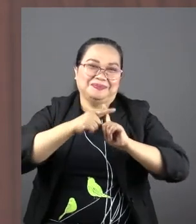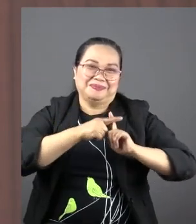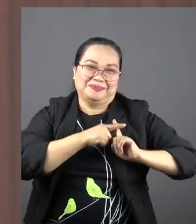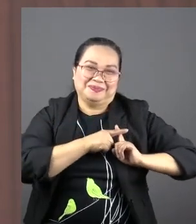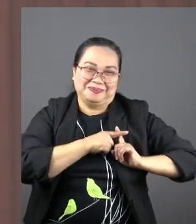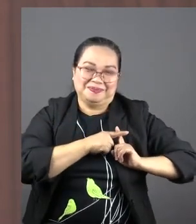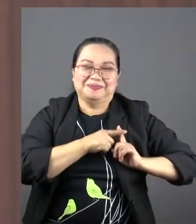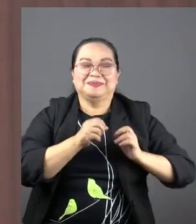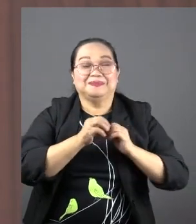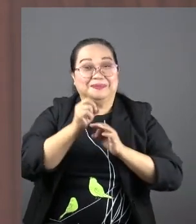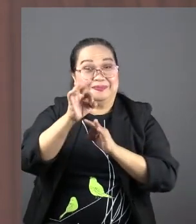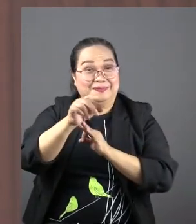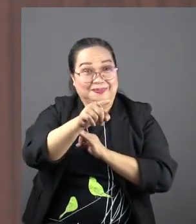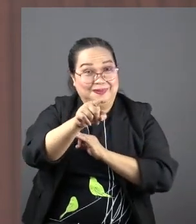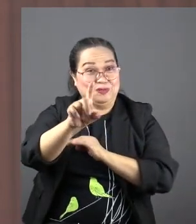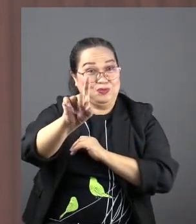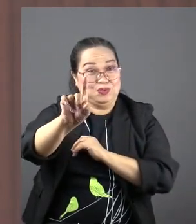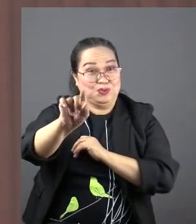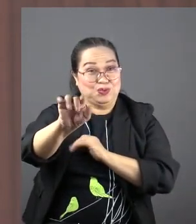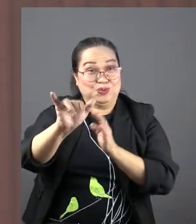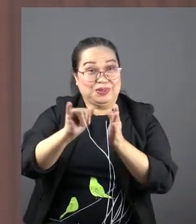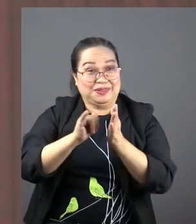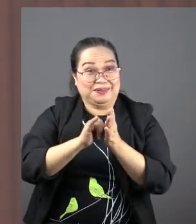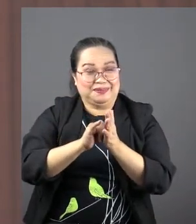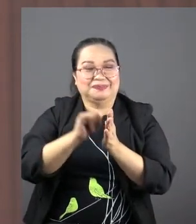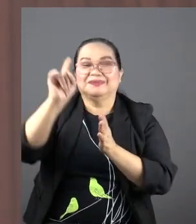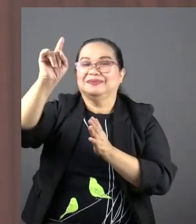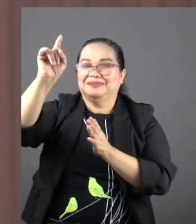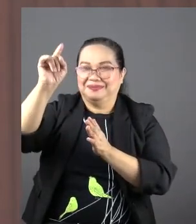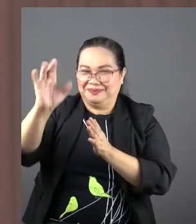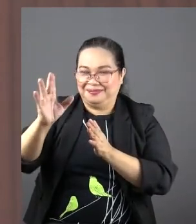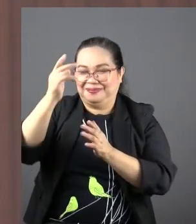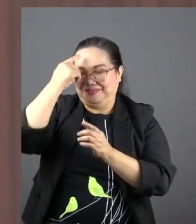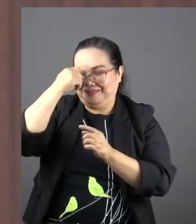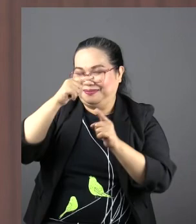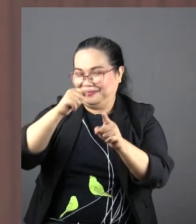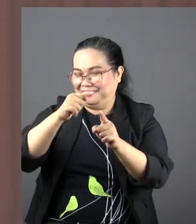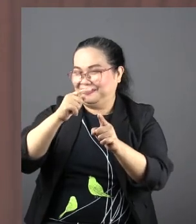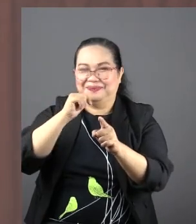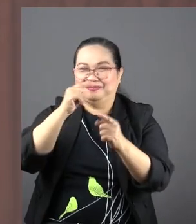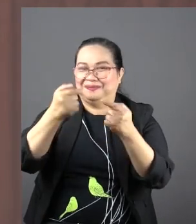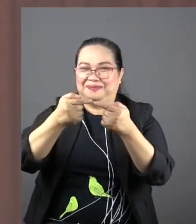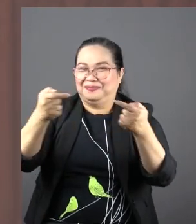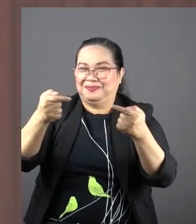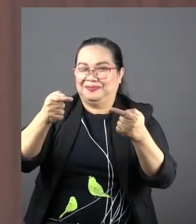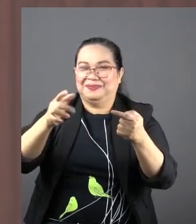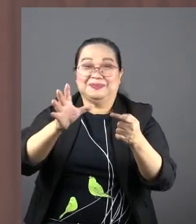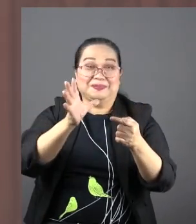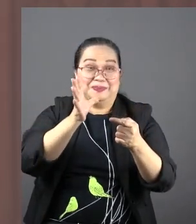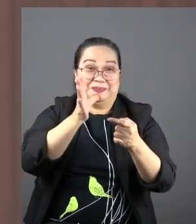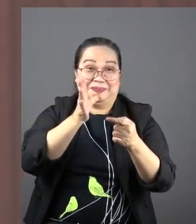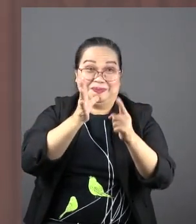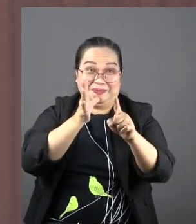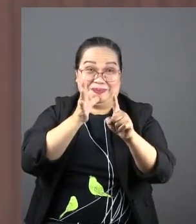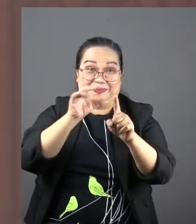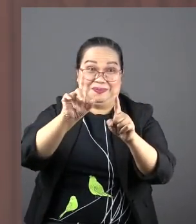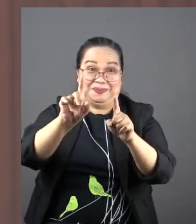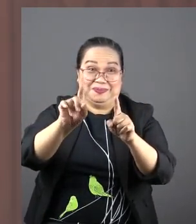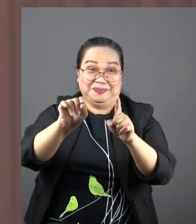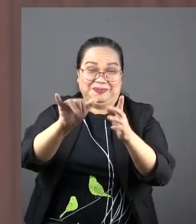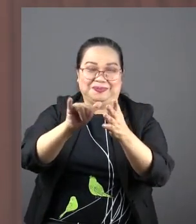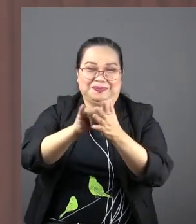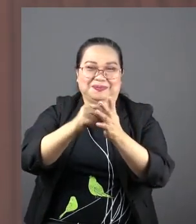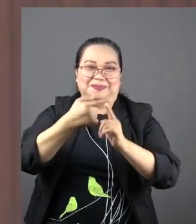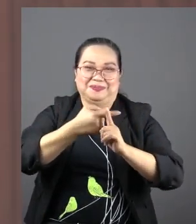And moms, if you've done that, then God is for you, not against you. Moms, if you've done that, then